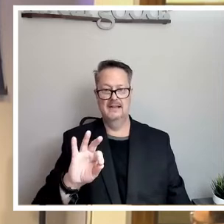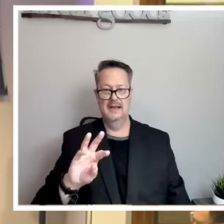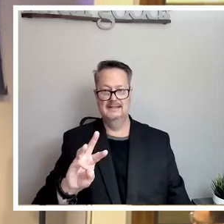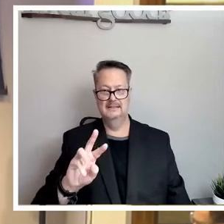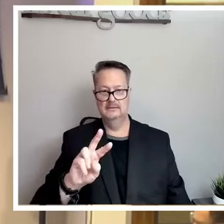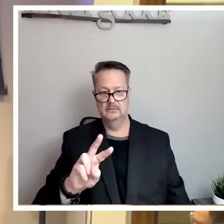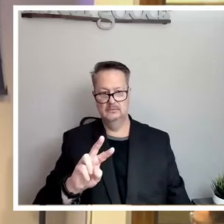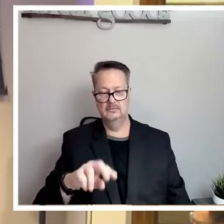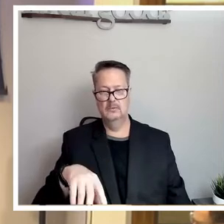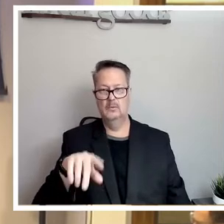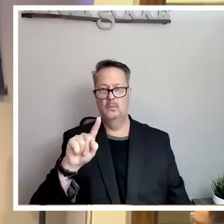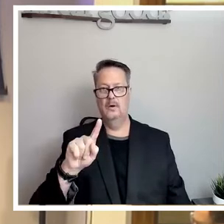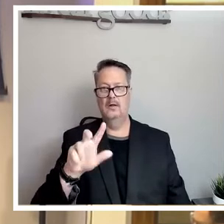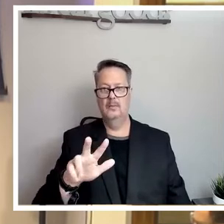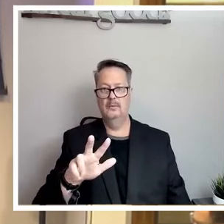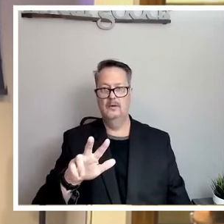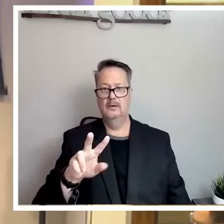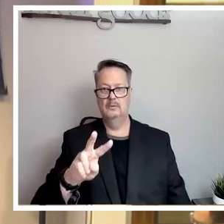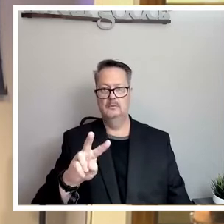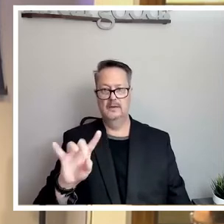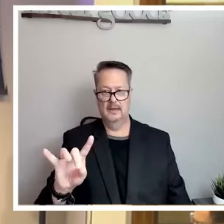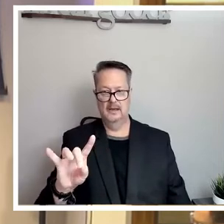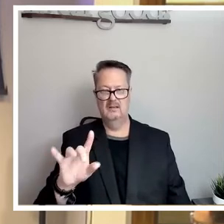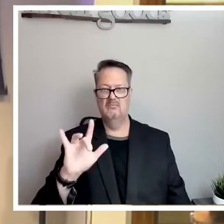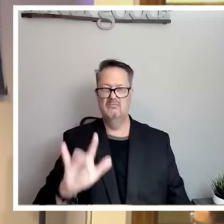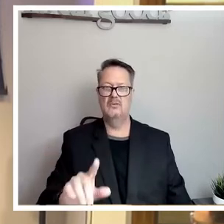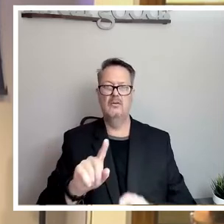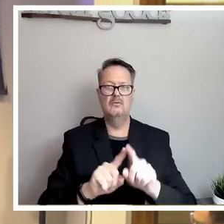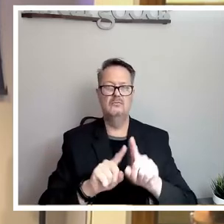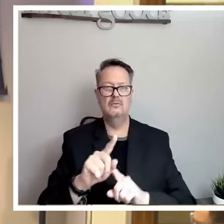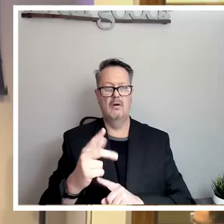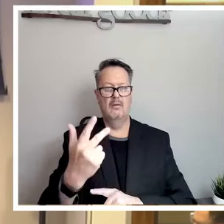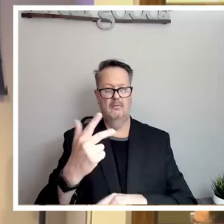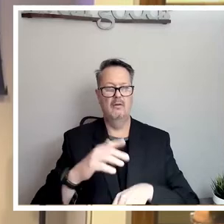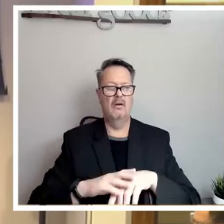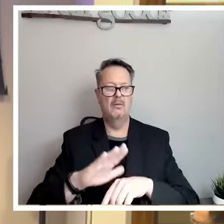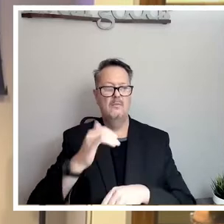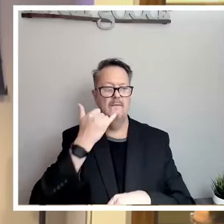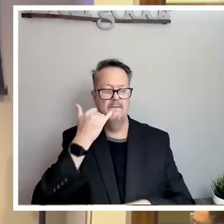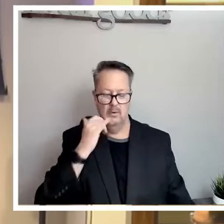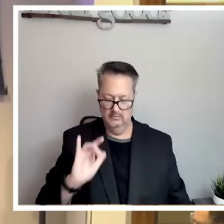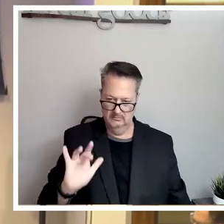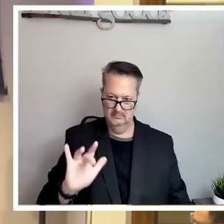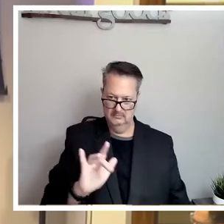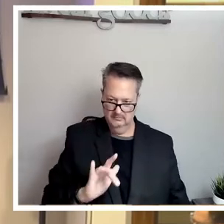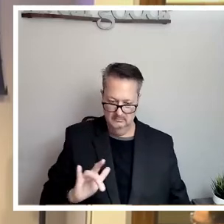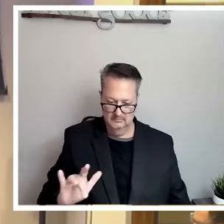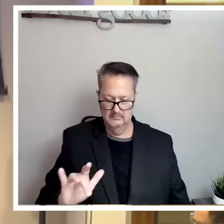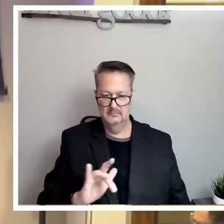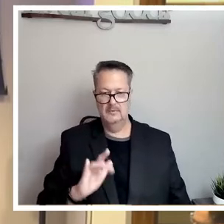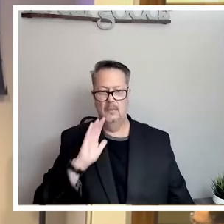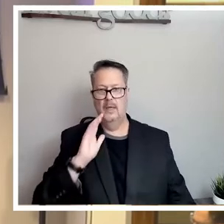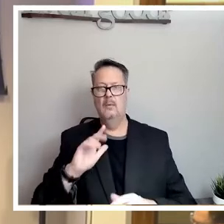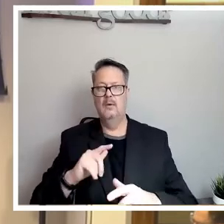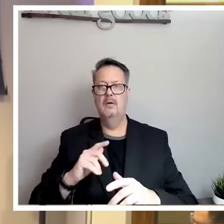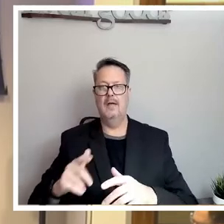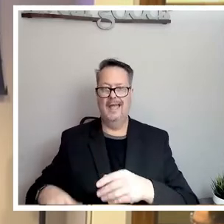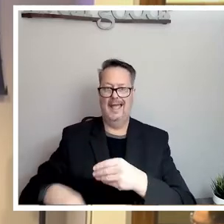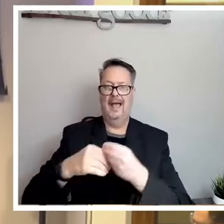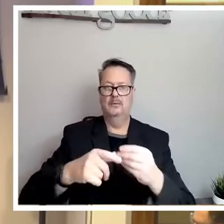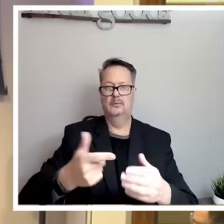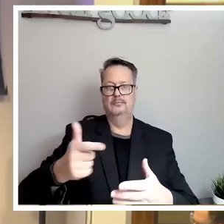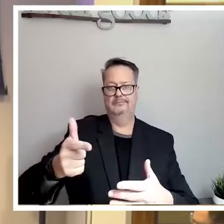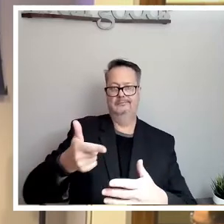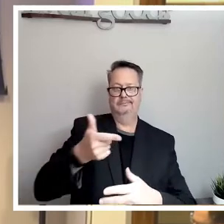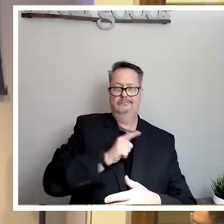-1328 and press star 3 on your phone keypad. You'll be put in queue to speak. A member of our